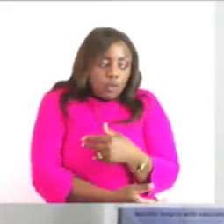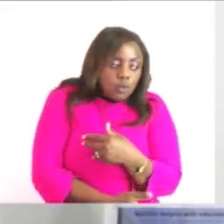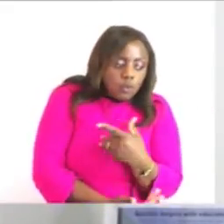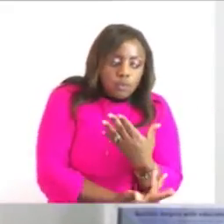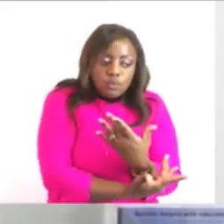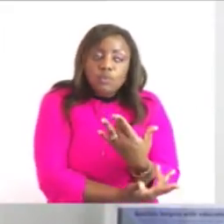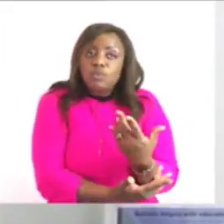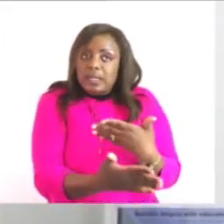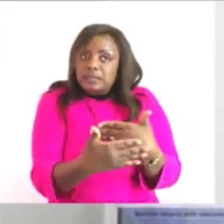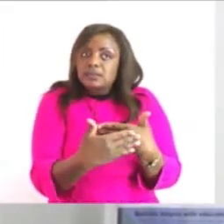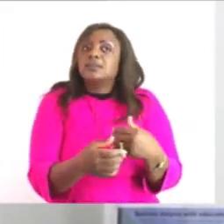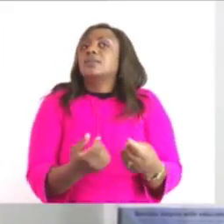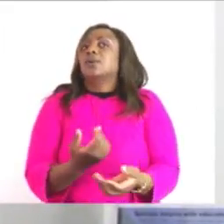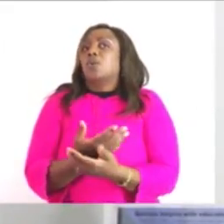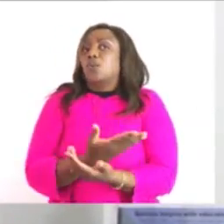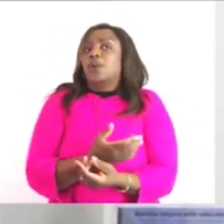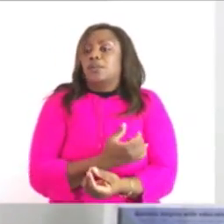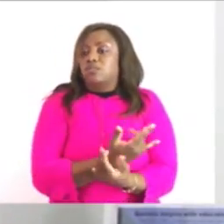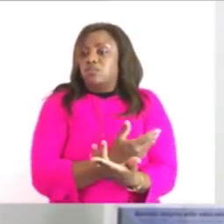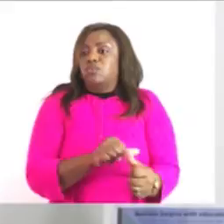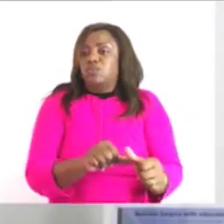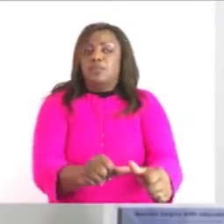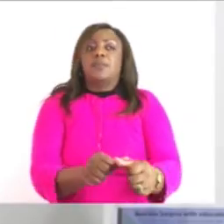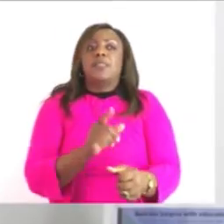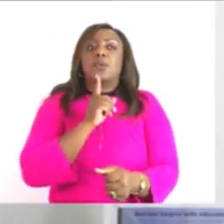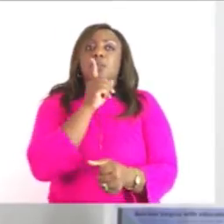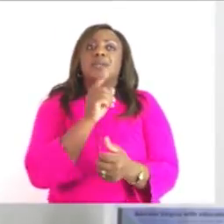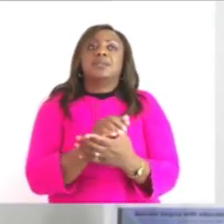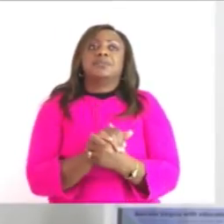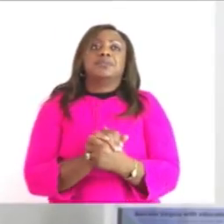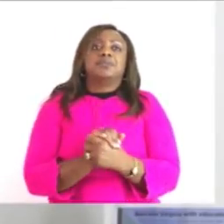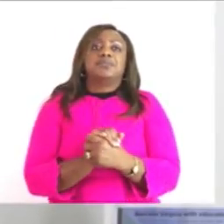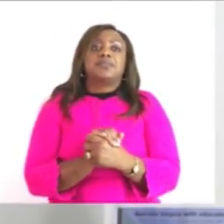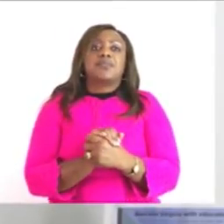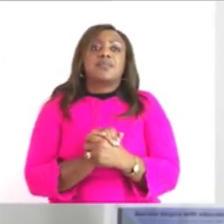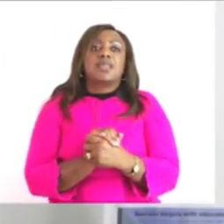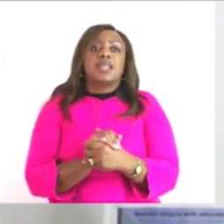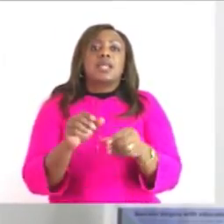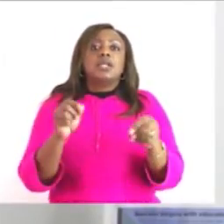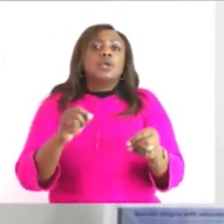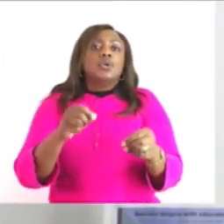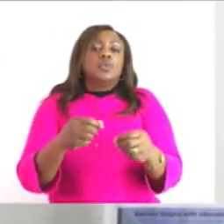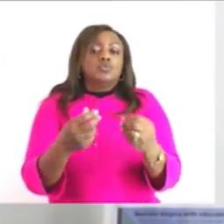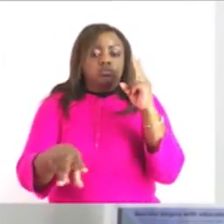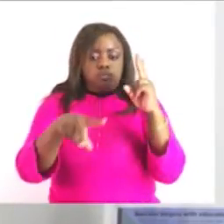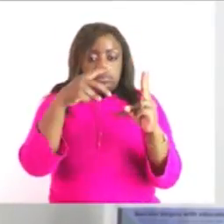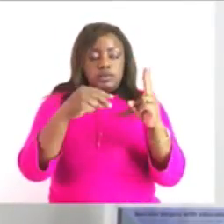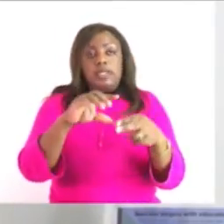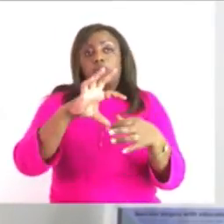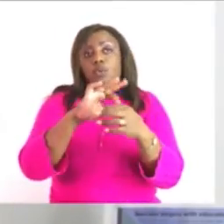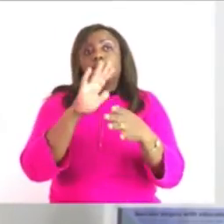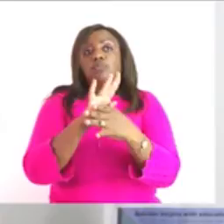time so back at home learners can do those activity using